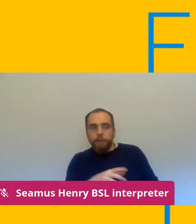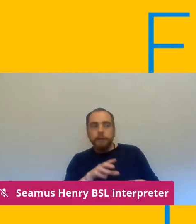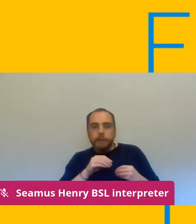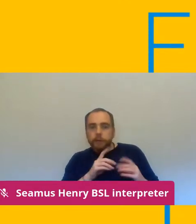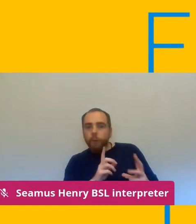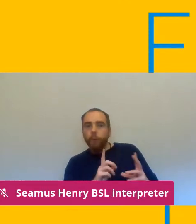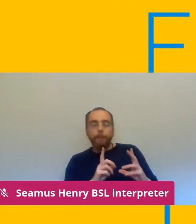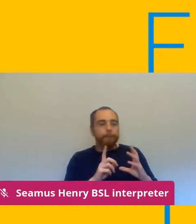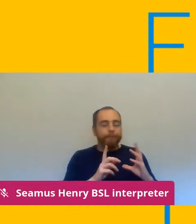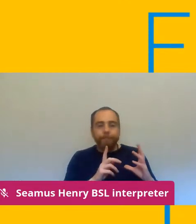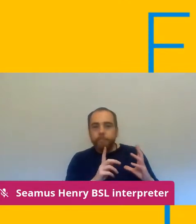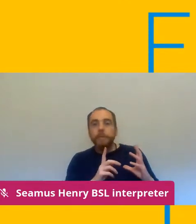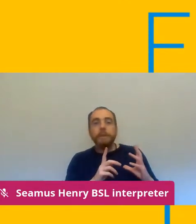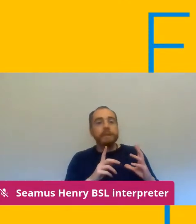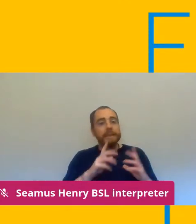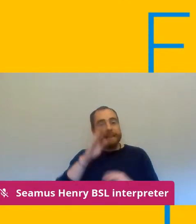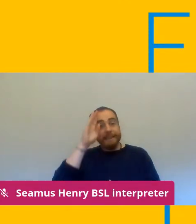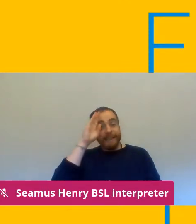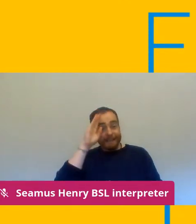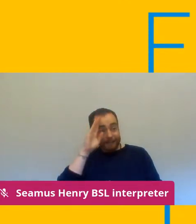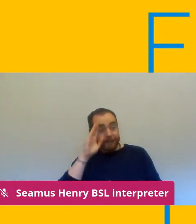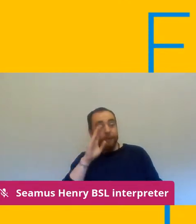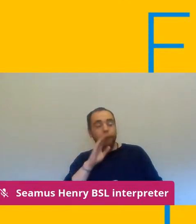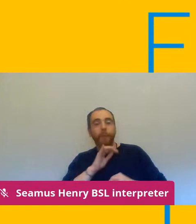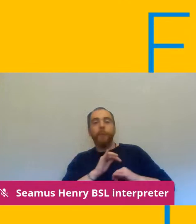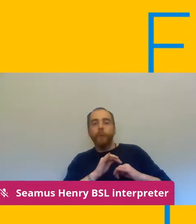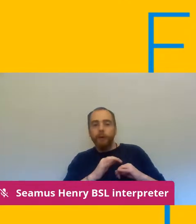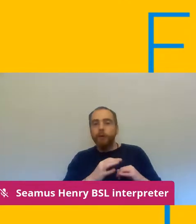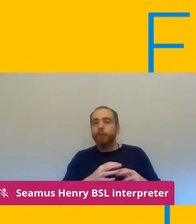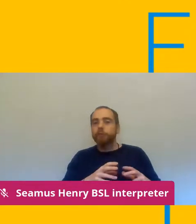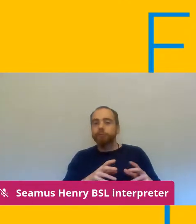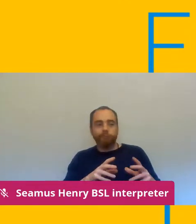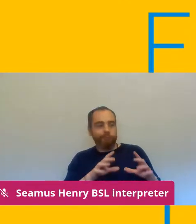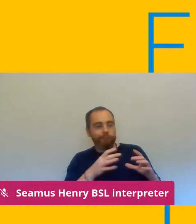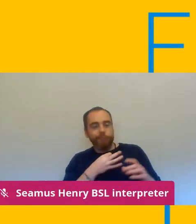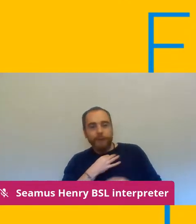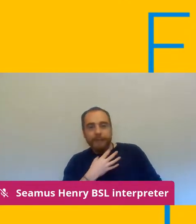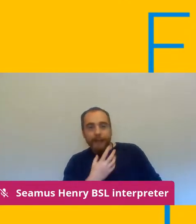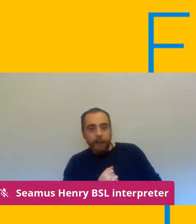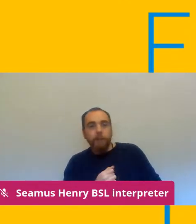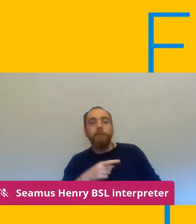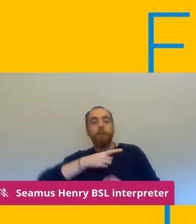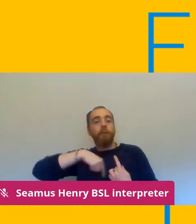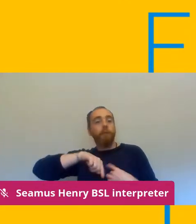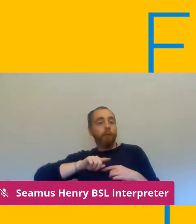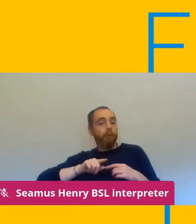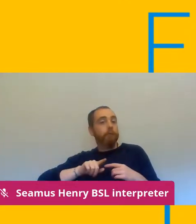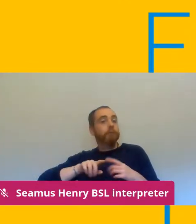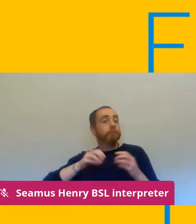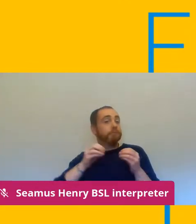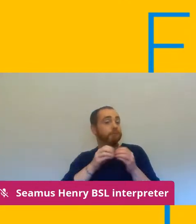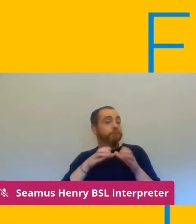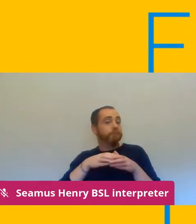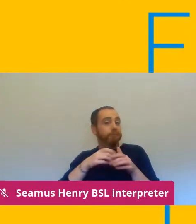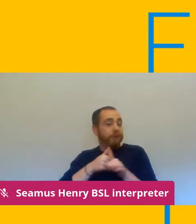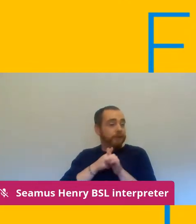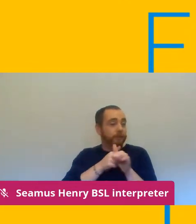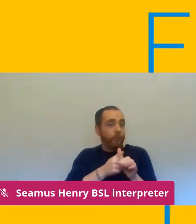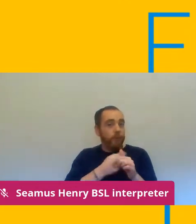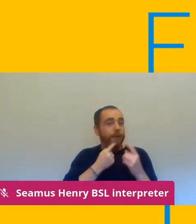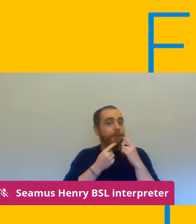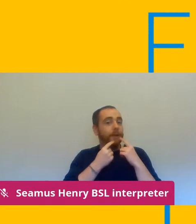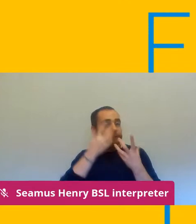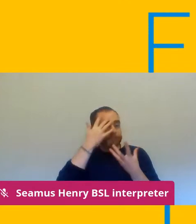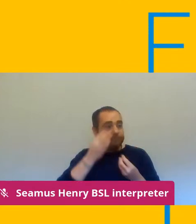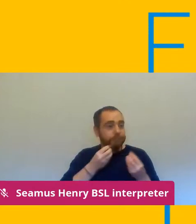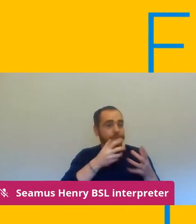risk of um danger due to the nature of their role or the lack of control measures within their particular area of work and so